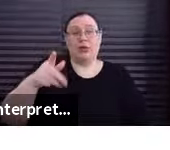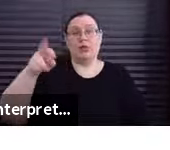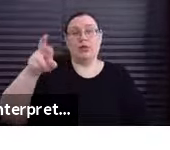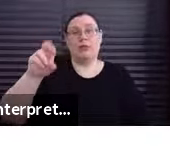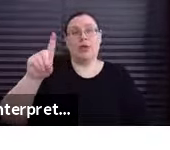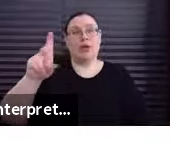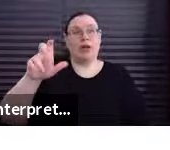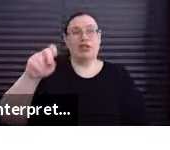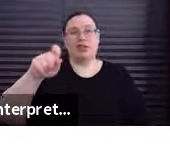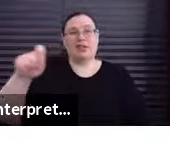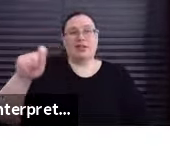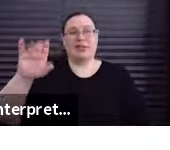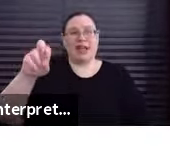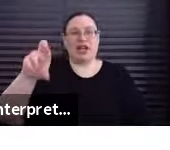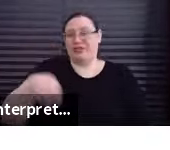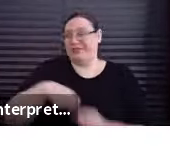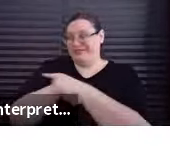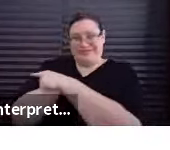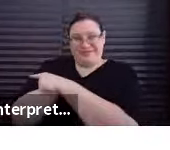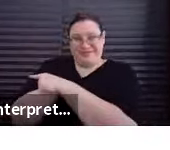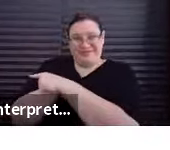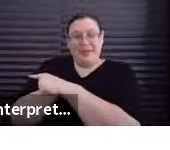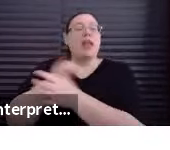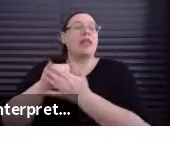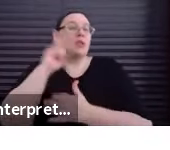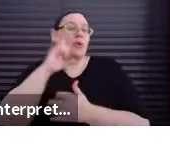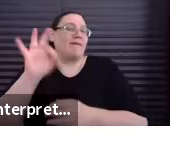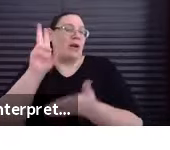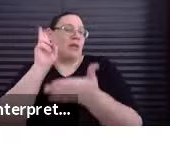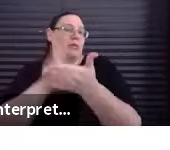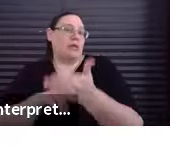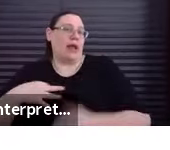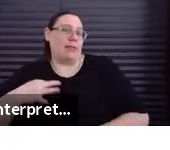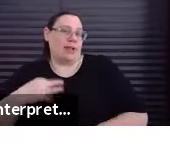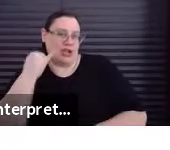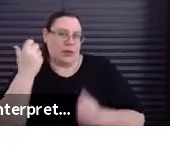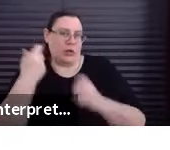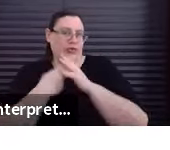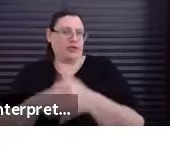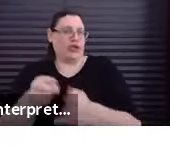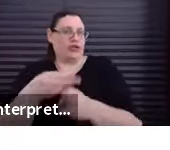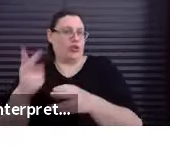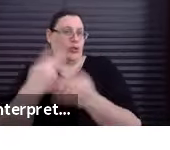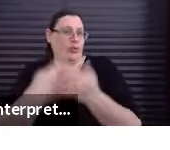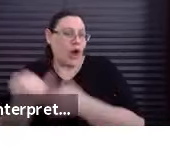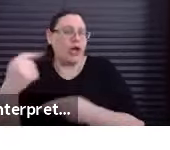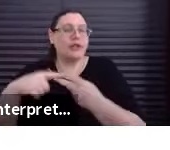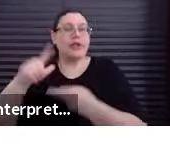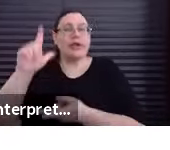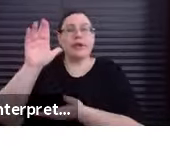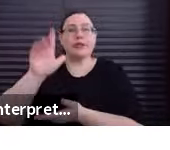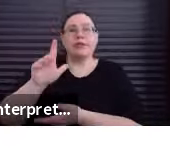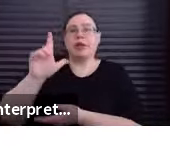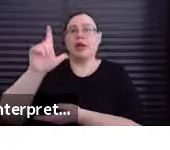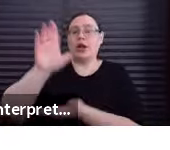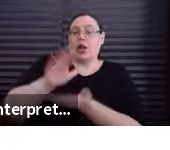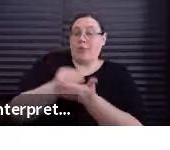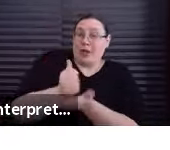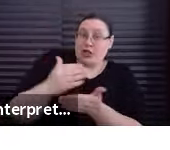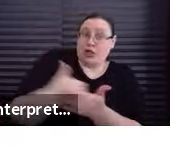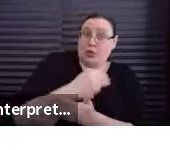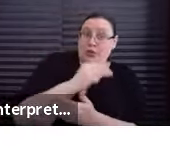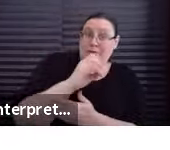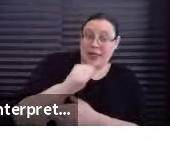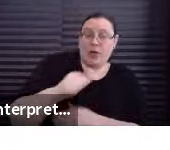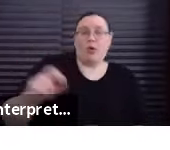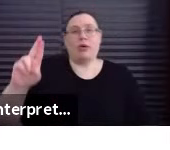Additionally, this is where you would find the signatory application if you wanted to get started on a short project, low-budget new media project, and or ultra-low-budget